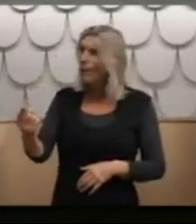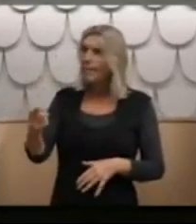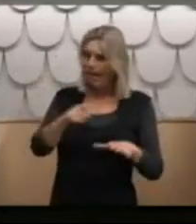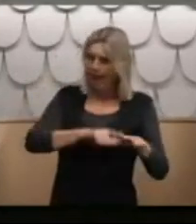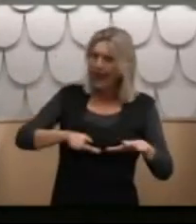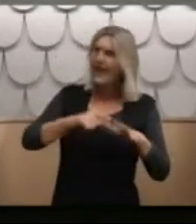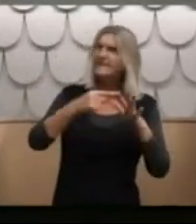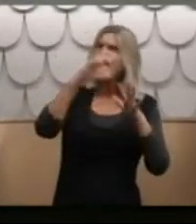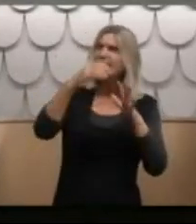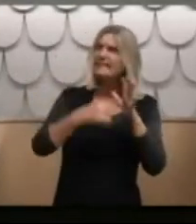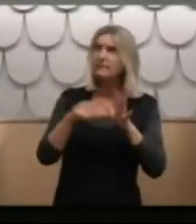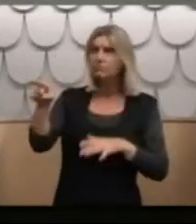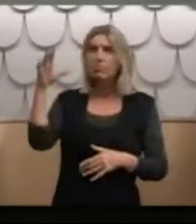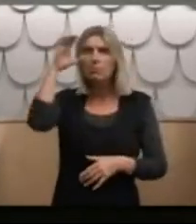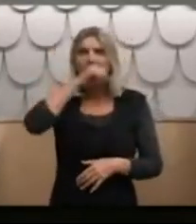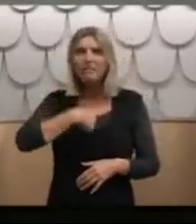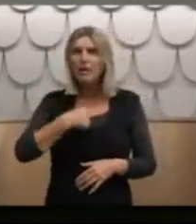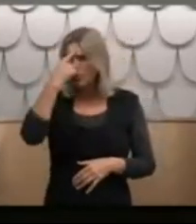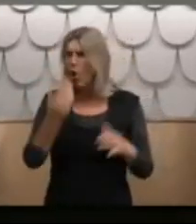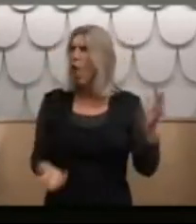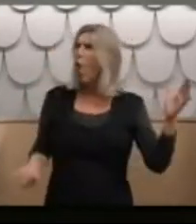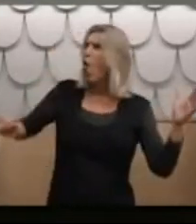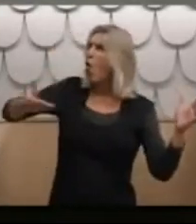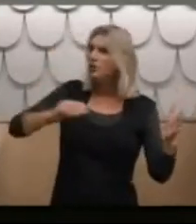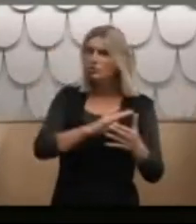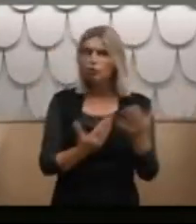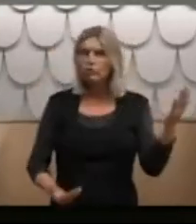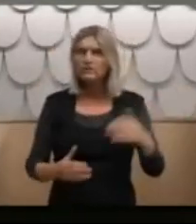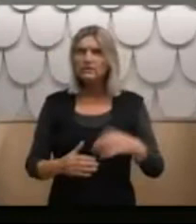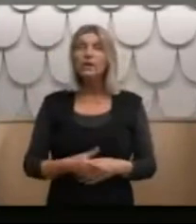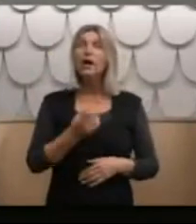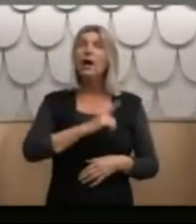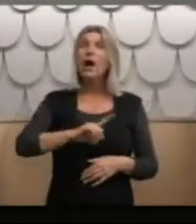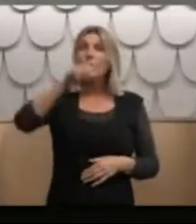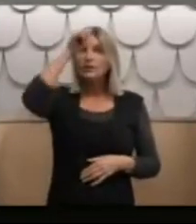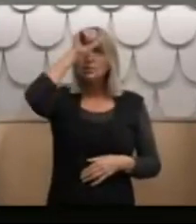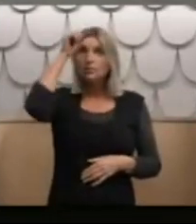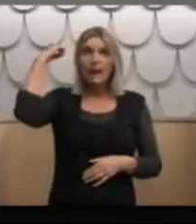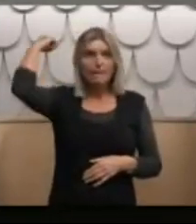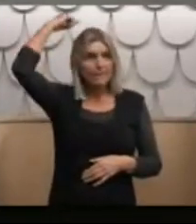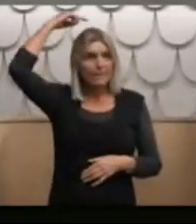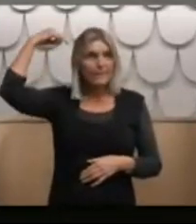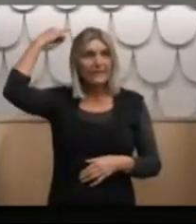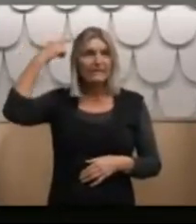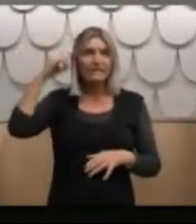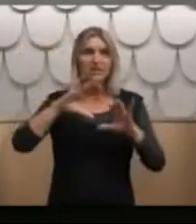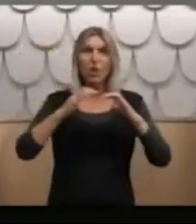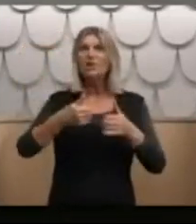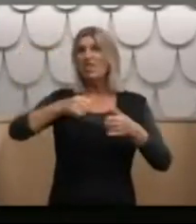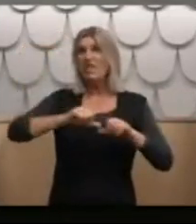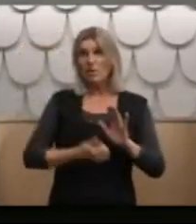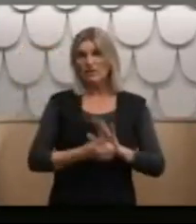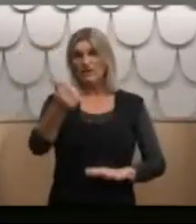but they never believed me. They thought I was making up stories. I went to St Peter's College, but it lasted a few weeks before I'd been dispelled.